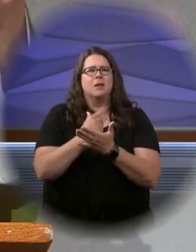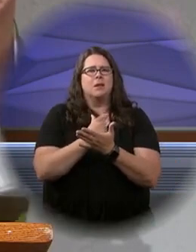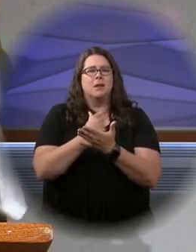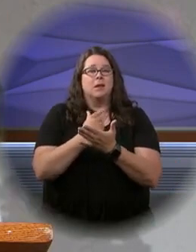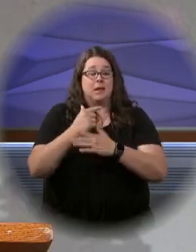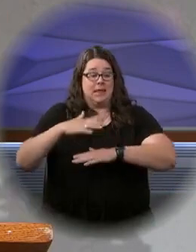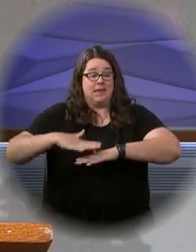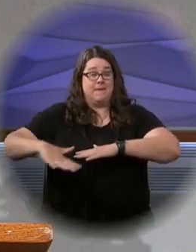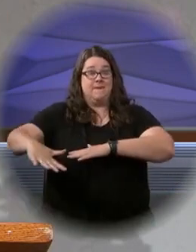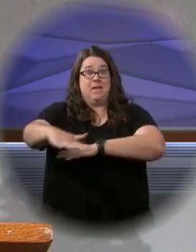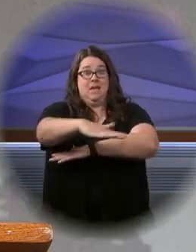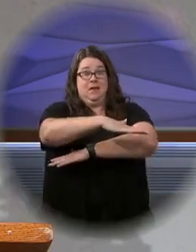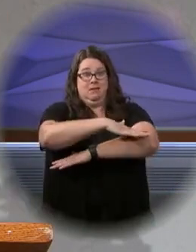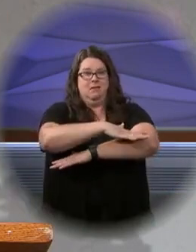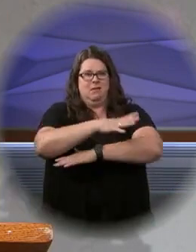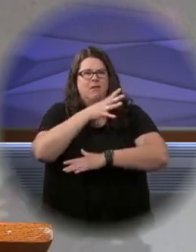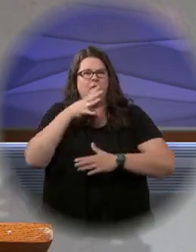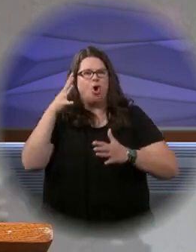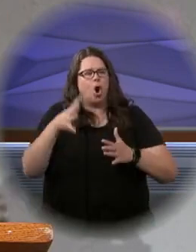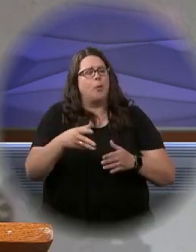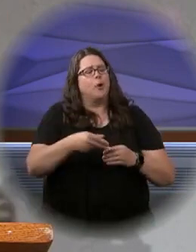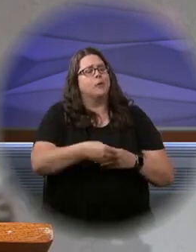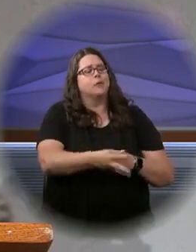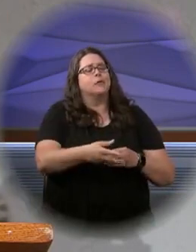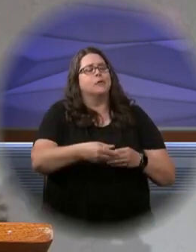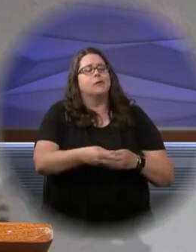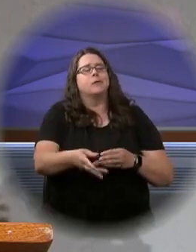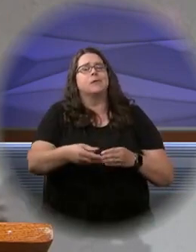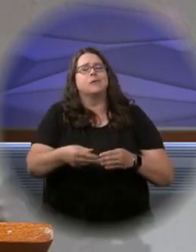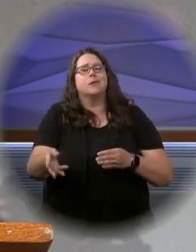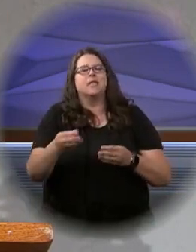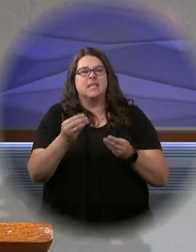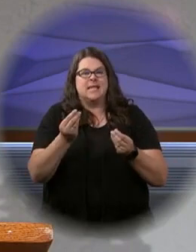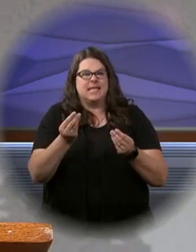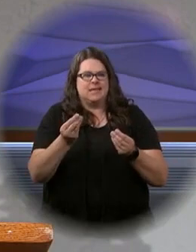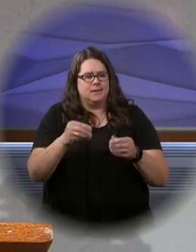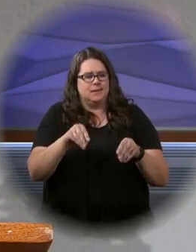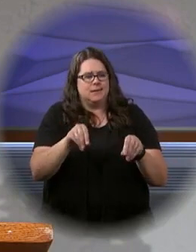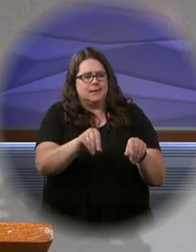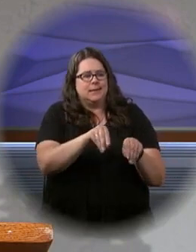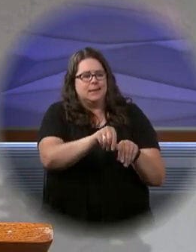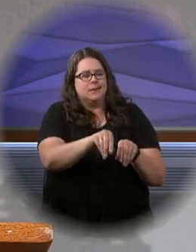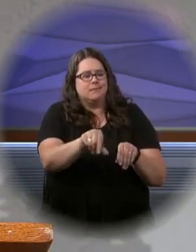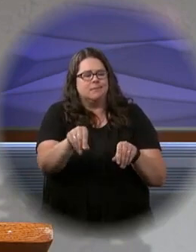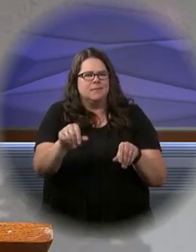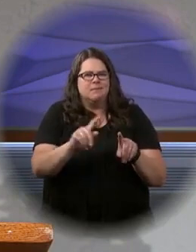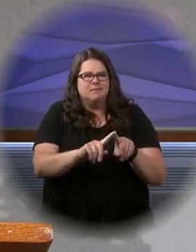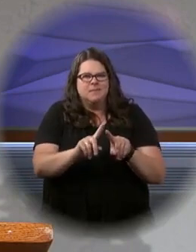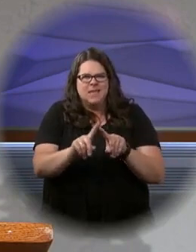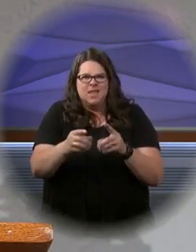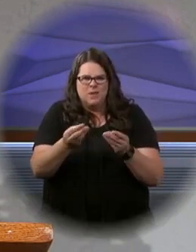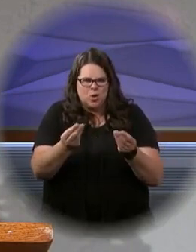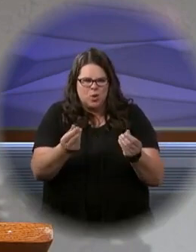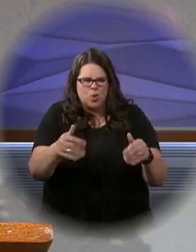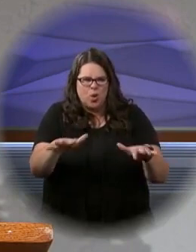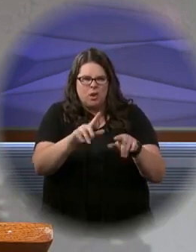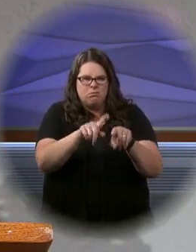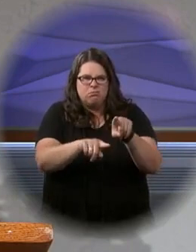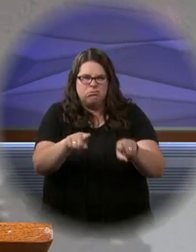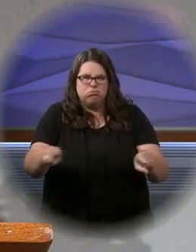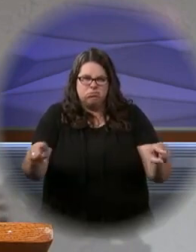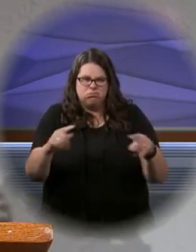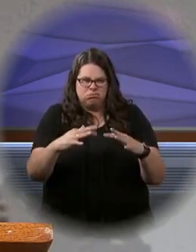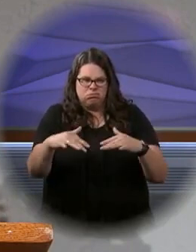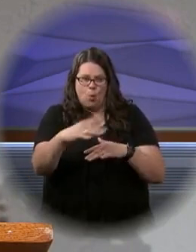field that the farmer was sowing all of those seeds had all those different kinds of soil in its very